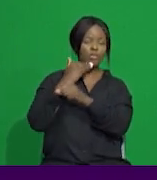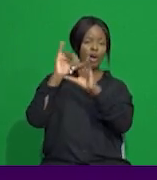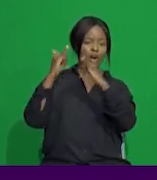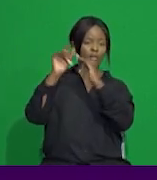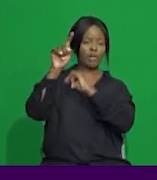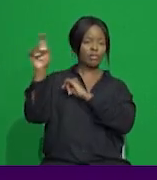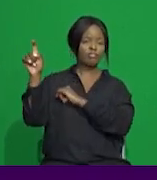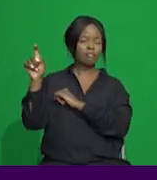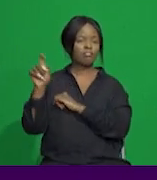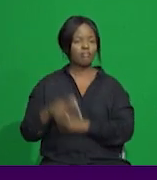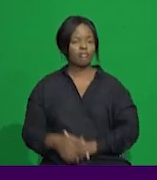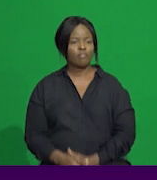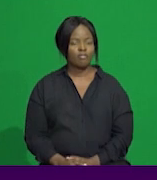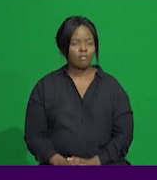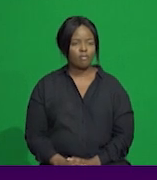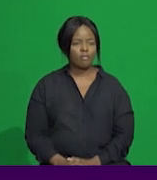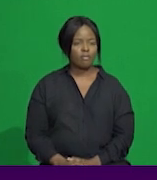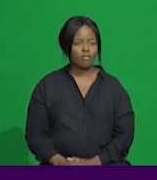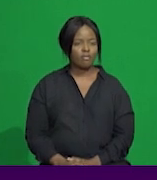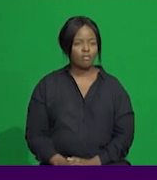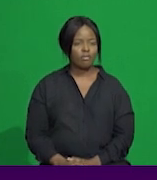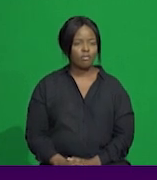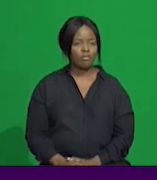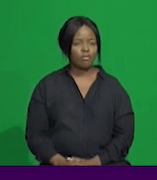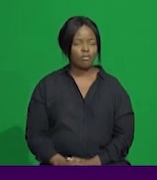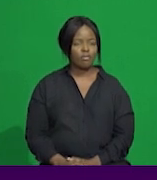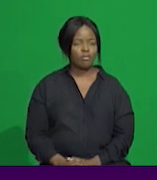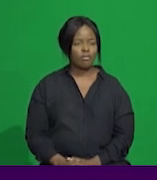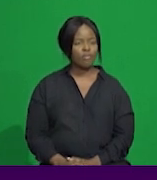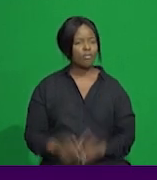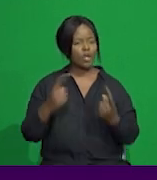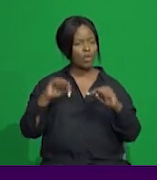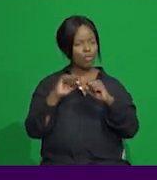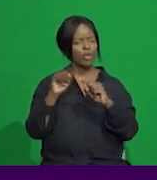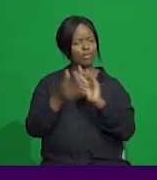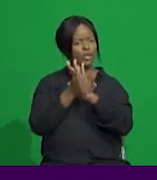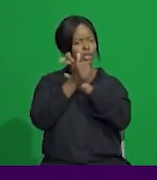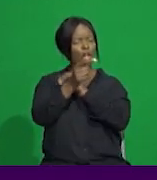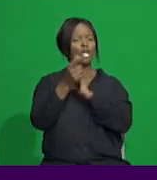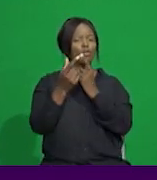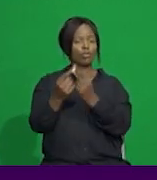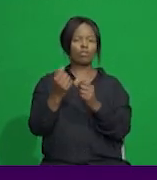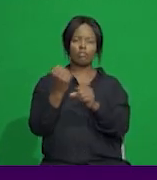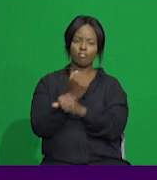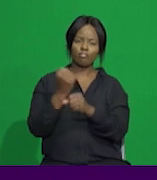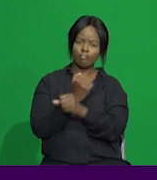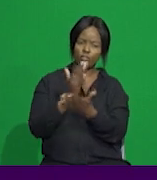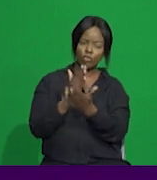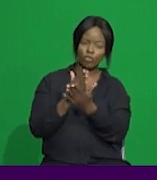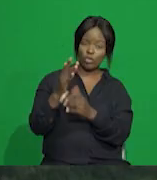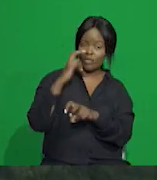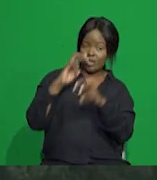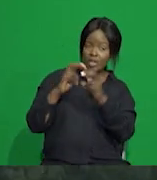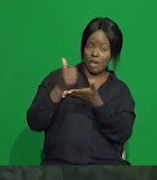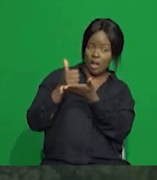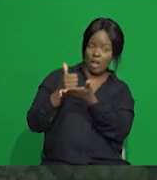We have the capacity to assist many others and encourage you to make an appointment to discuss your needs. I hope